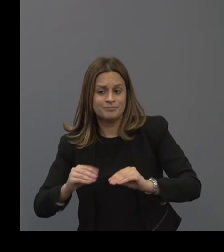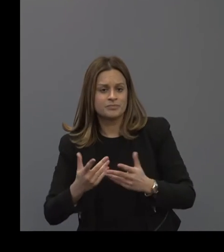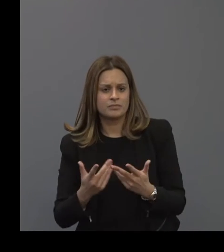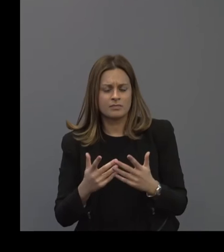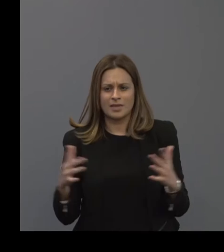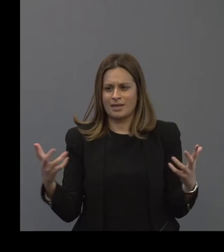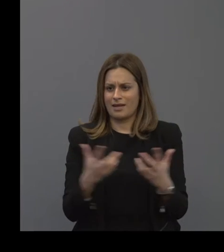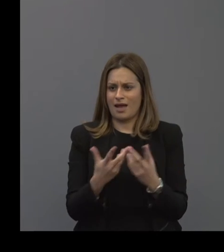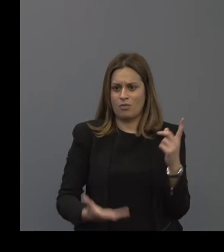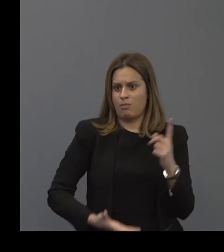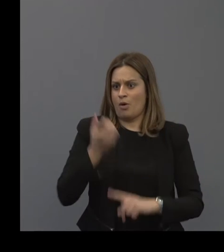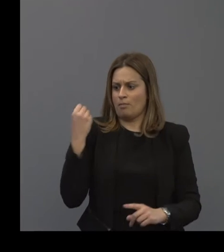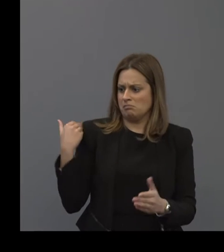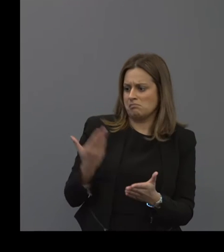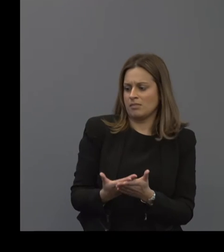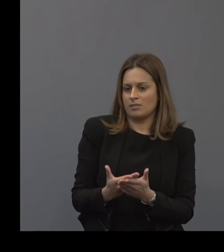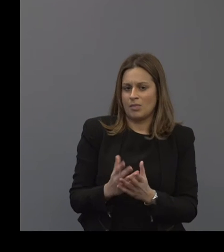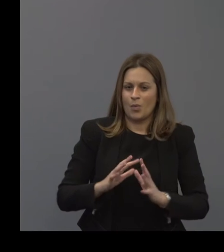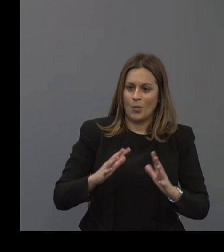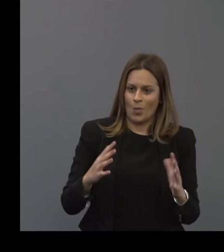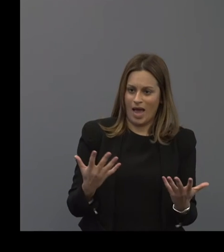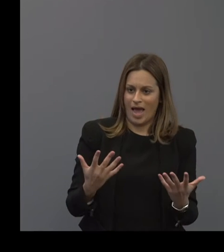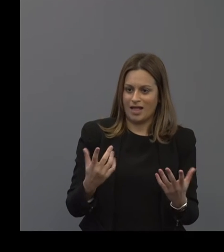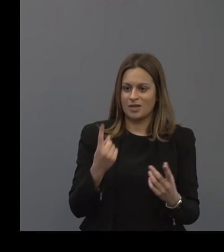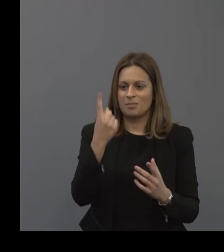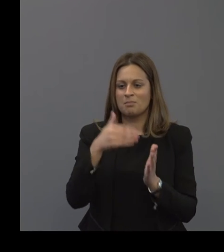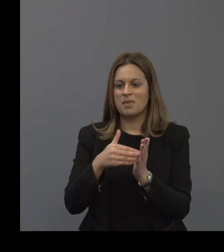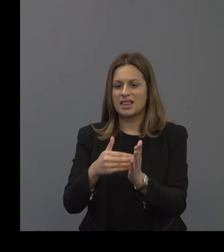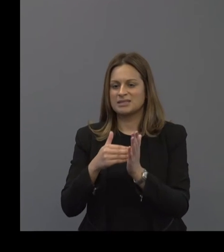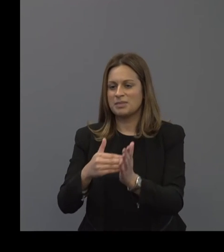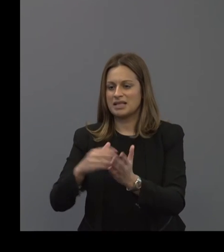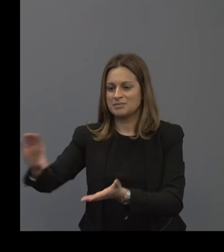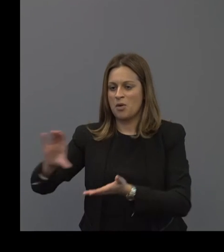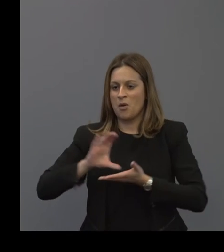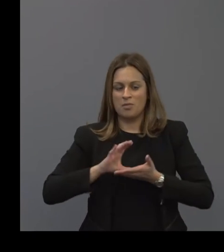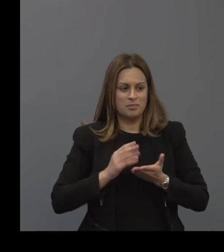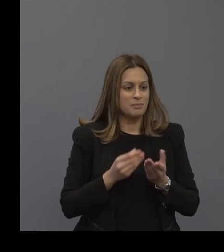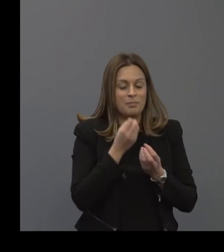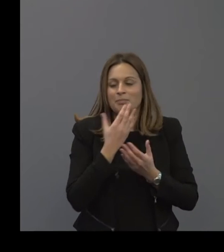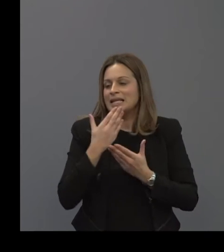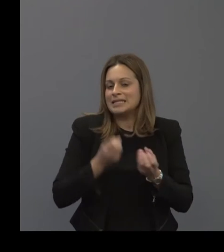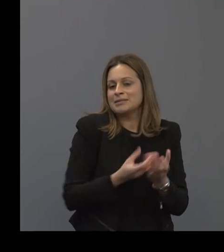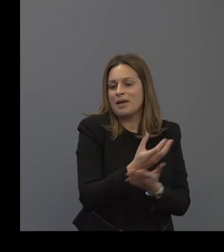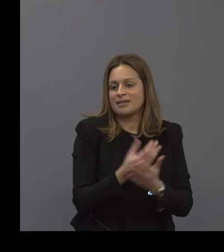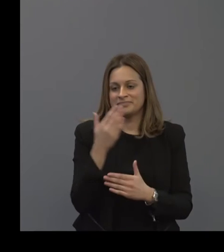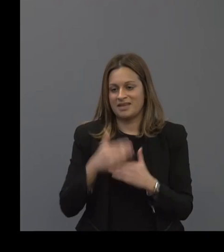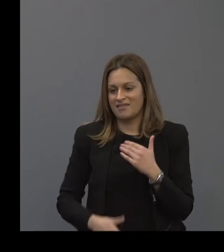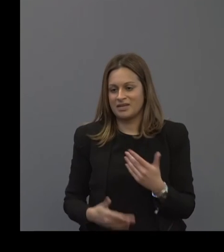how did we accomplish this? Well no one gave us a millions of dollars and said please go forth and spend it.